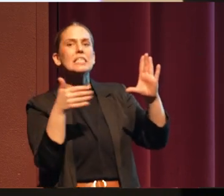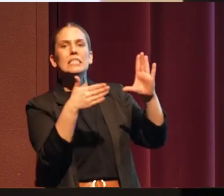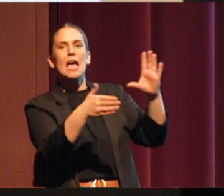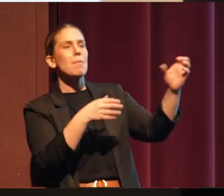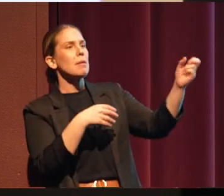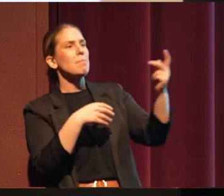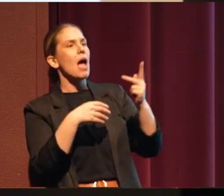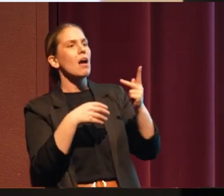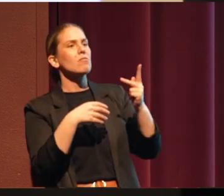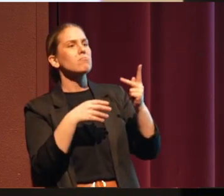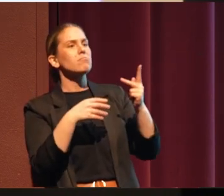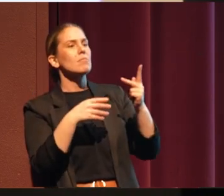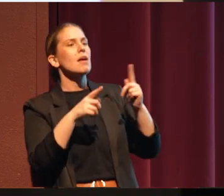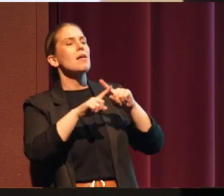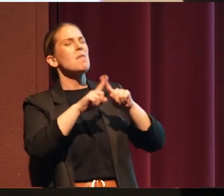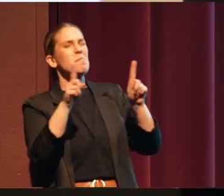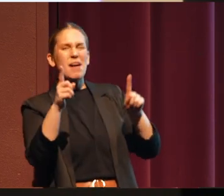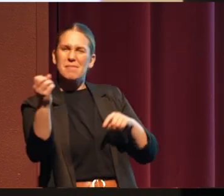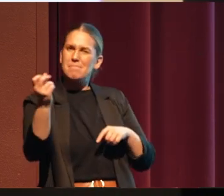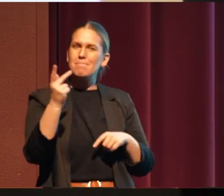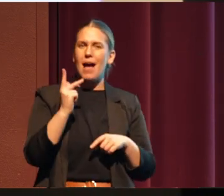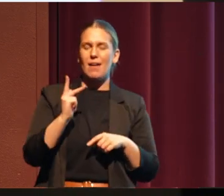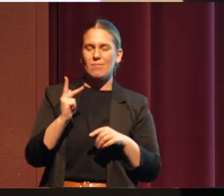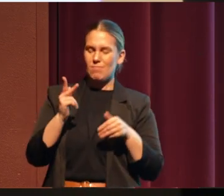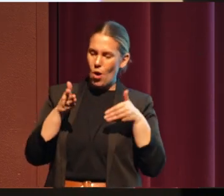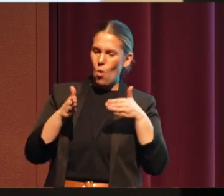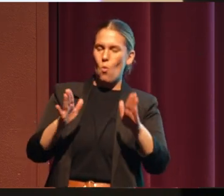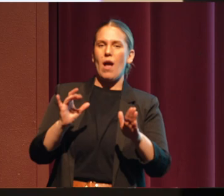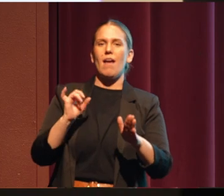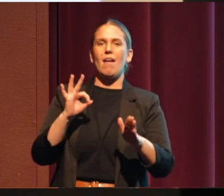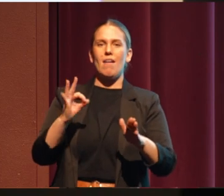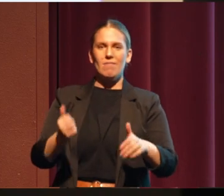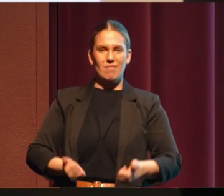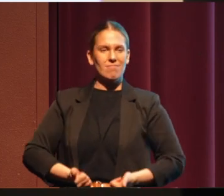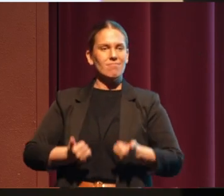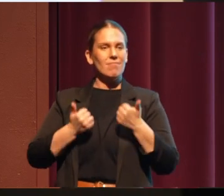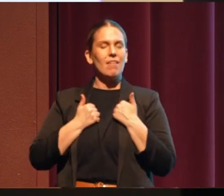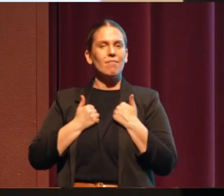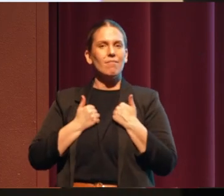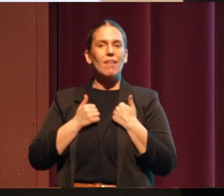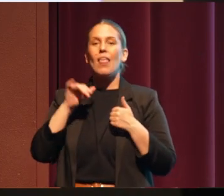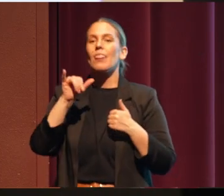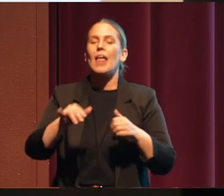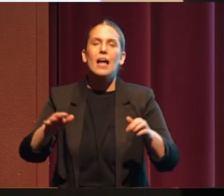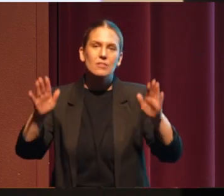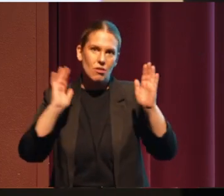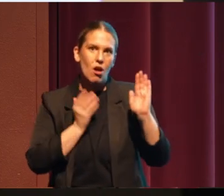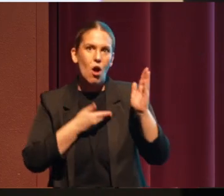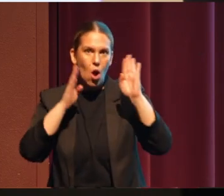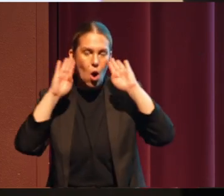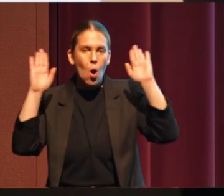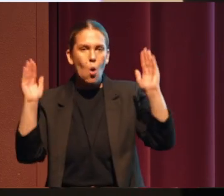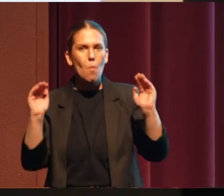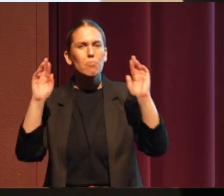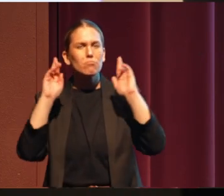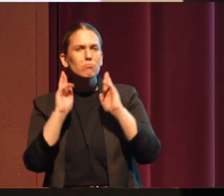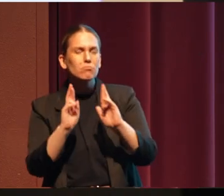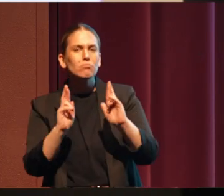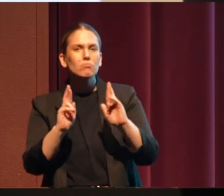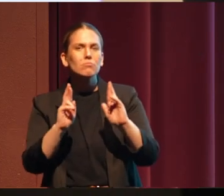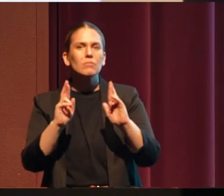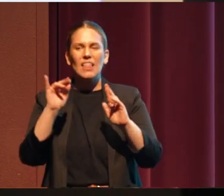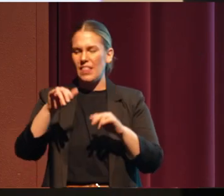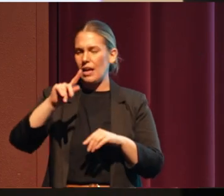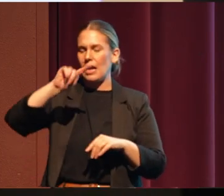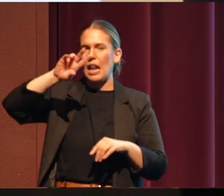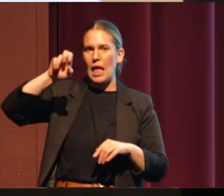to bring back a way of life. And that is the hope for indigenous communities along the Klamath River and within the Klamath